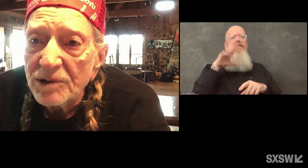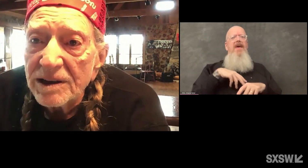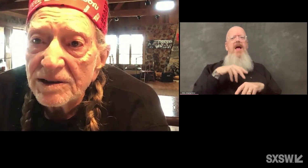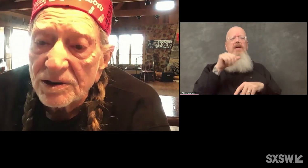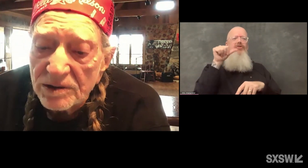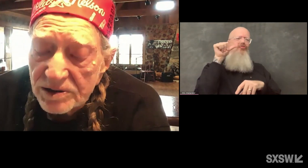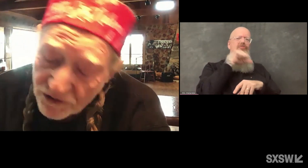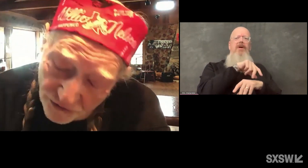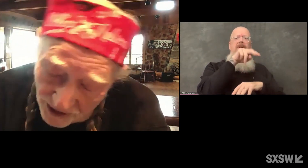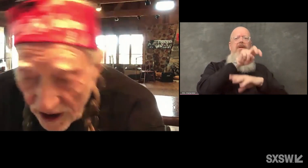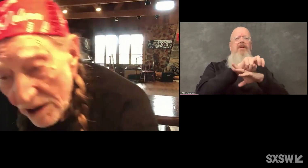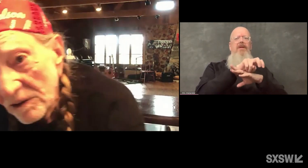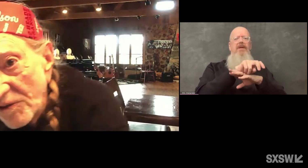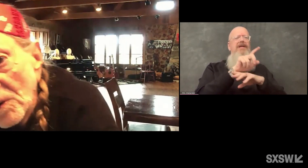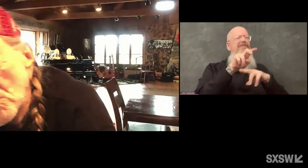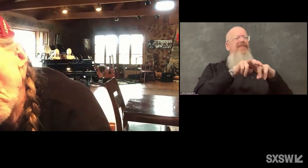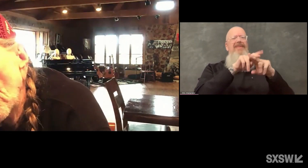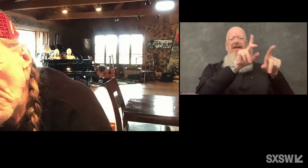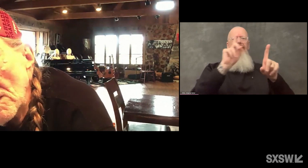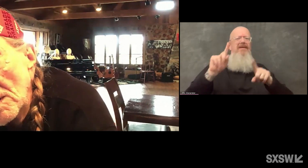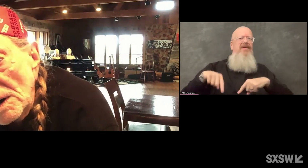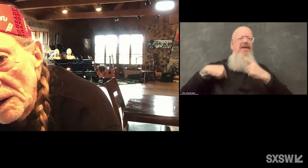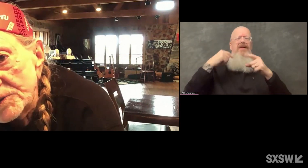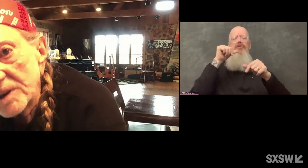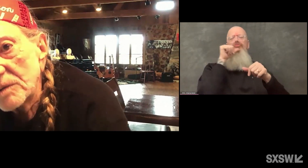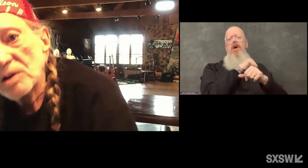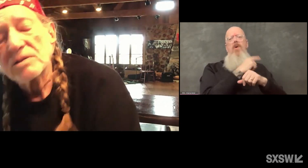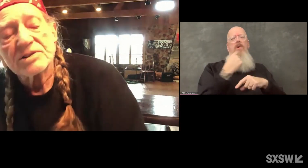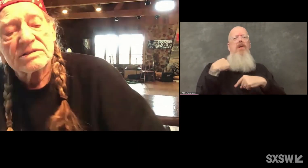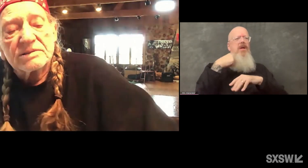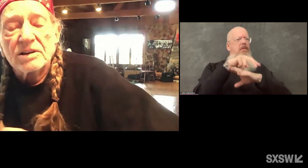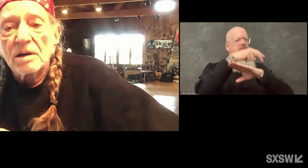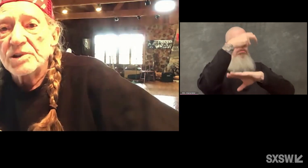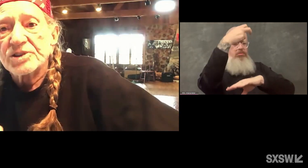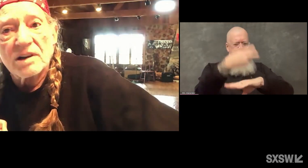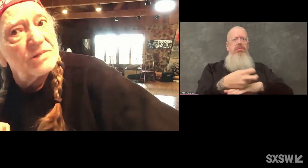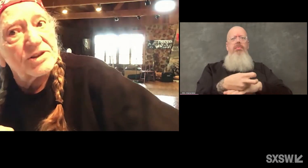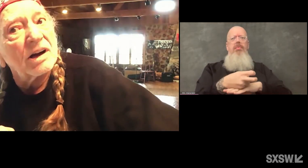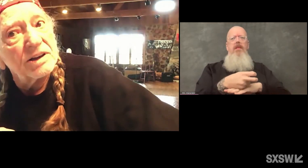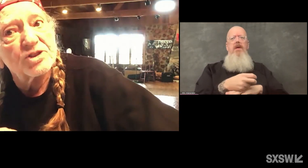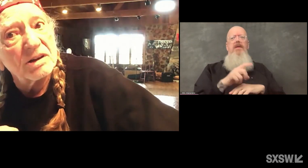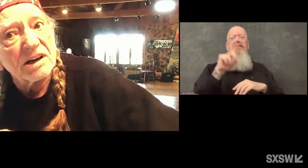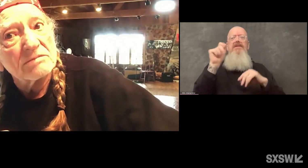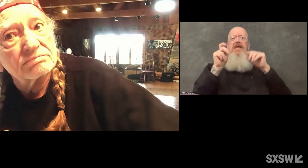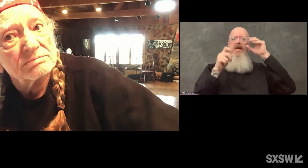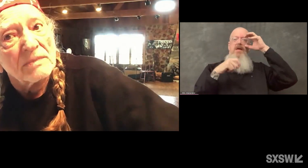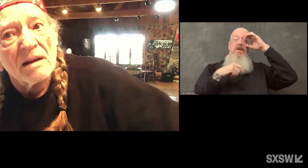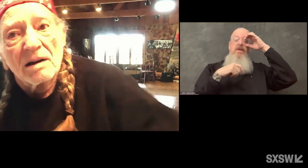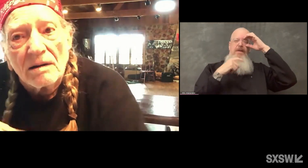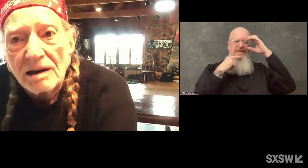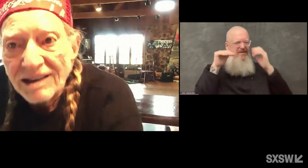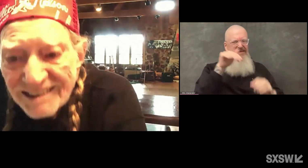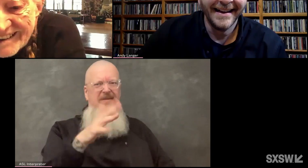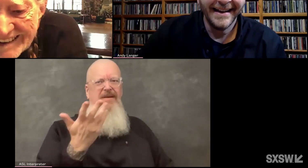had one too many, so he just fell out in the floor. Zeke went over and said, get up yourself, I'll hit you again.